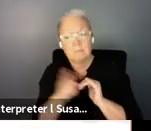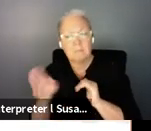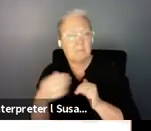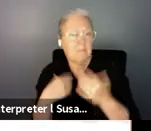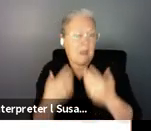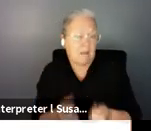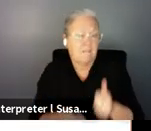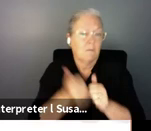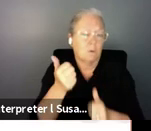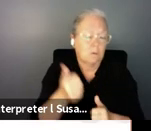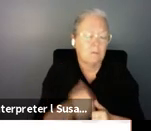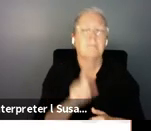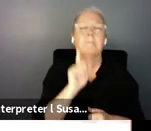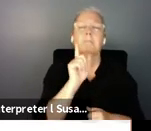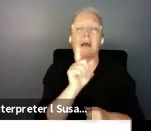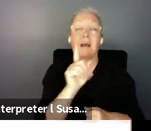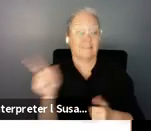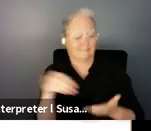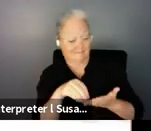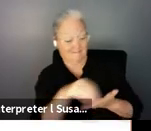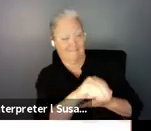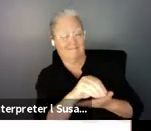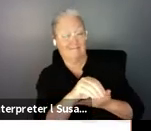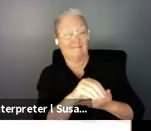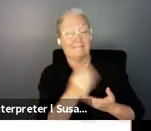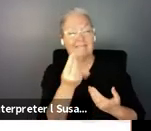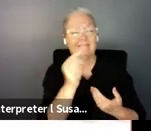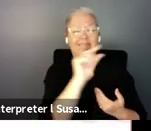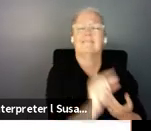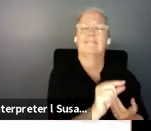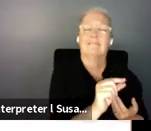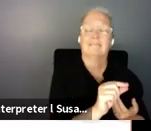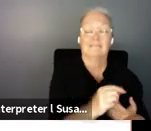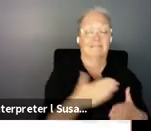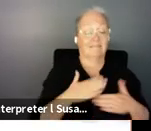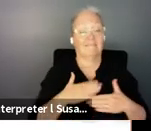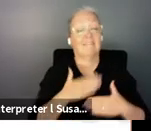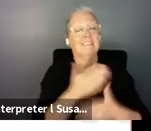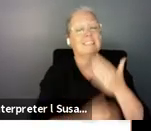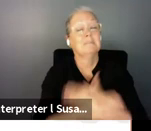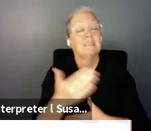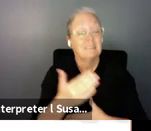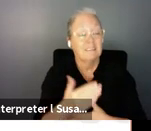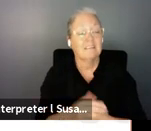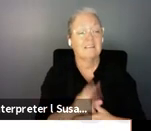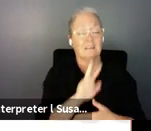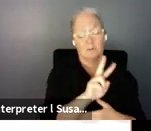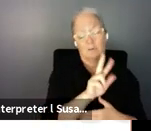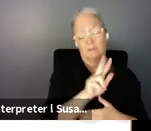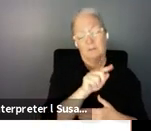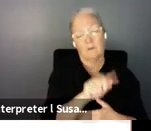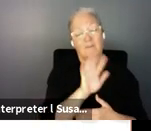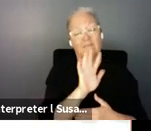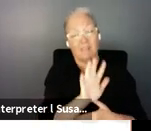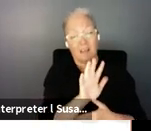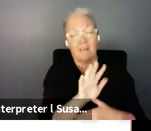low payments as you can see um our disability allowance is only 23.5 to 30 dollars per month